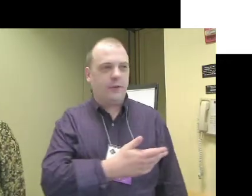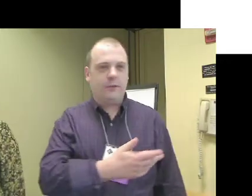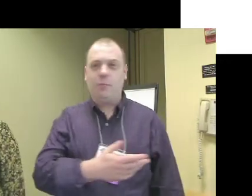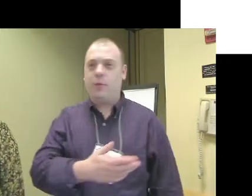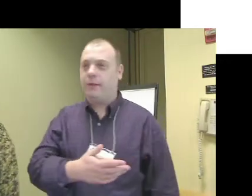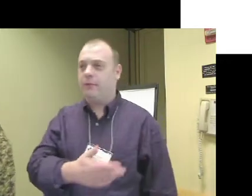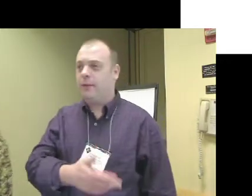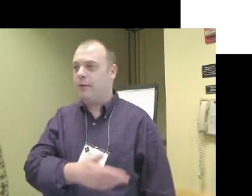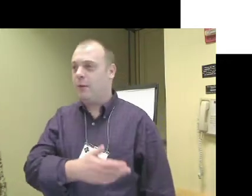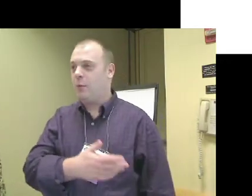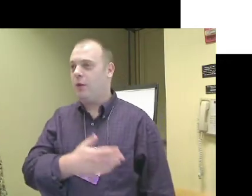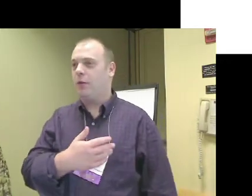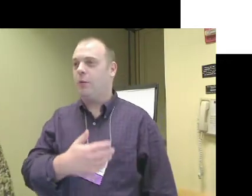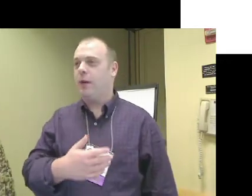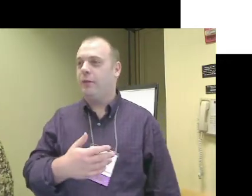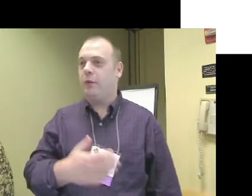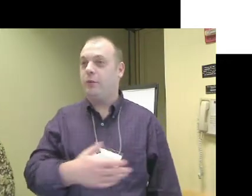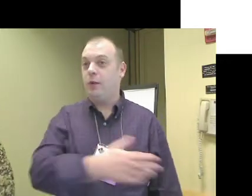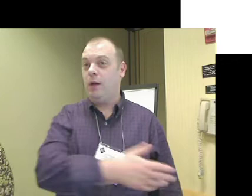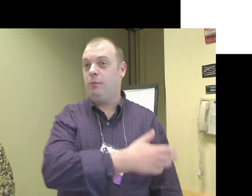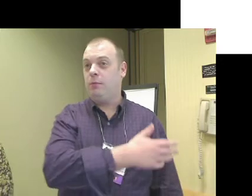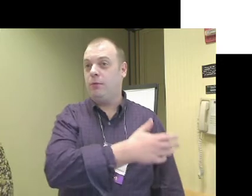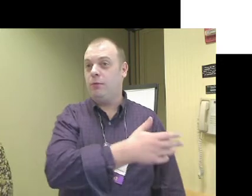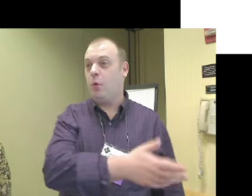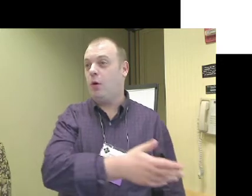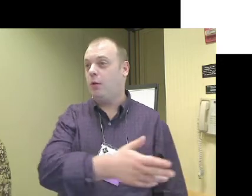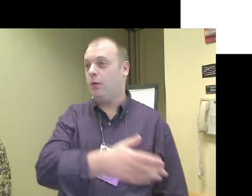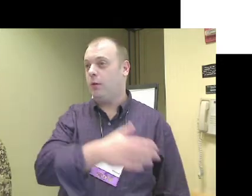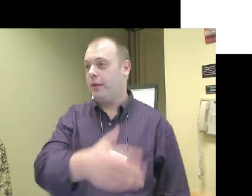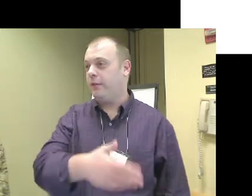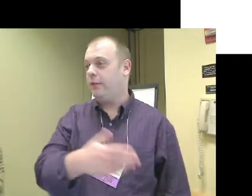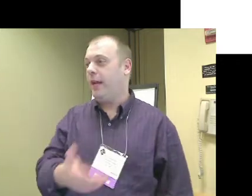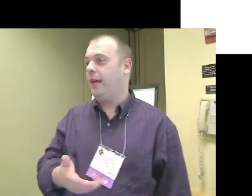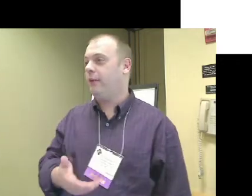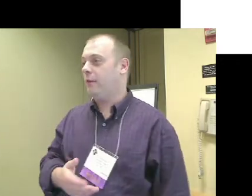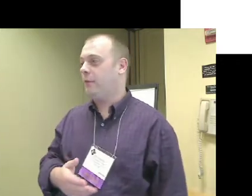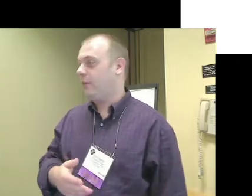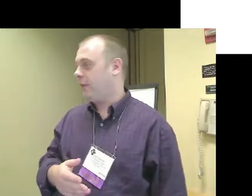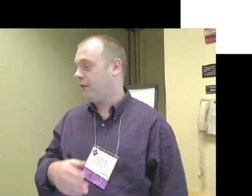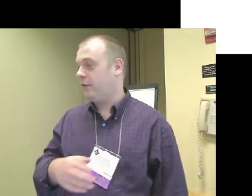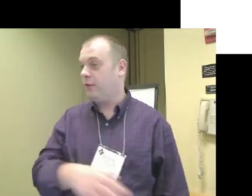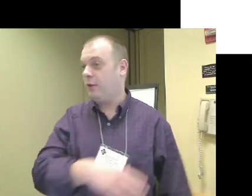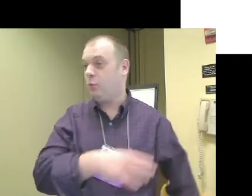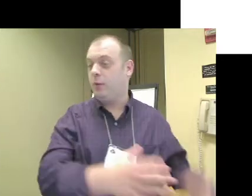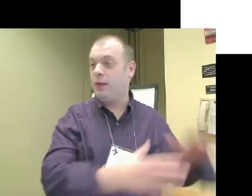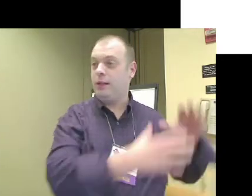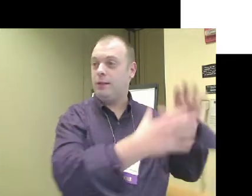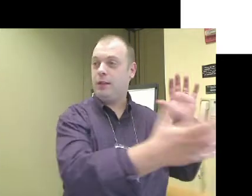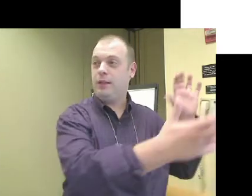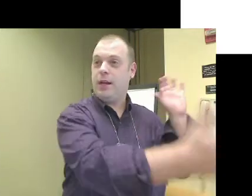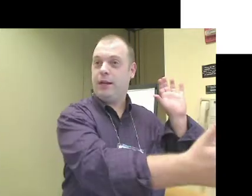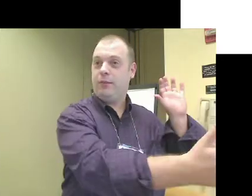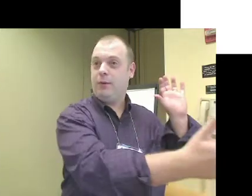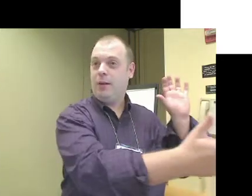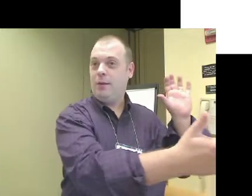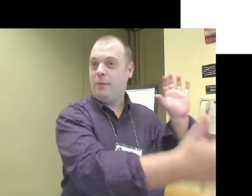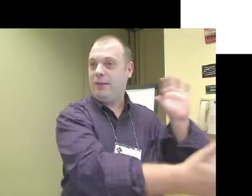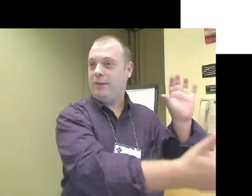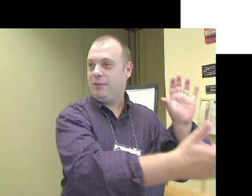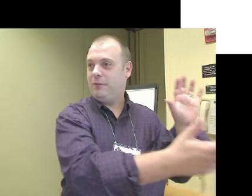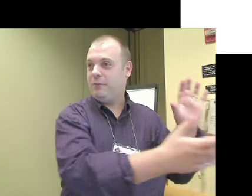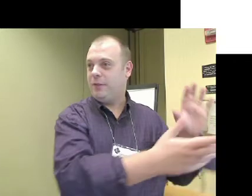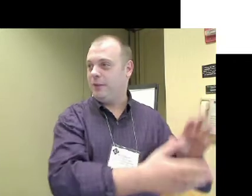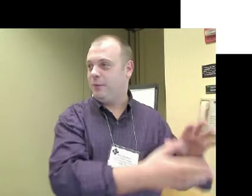We've lost our template somewhere along the way, so if you come tomorrow or later today to some of our sessions, you'll see a really, really nice